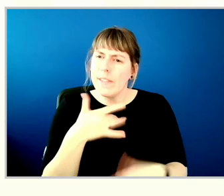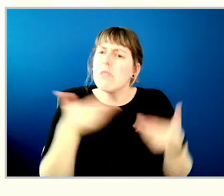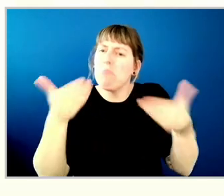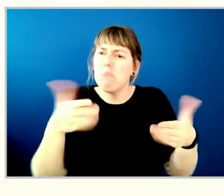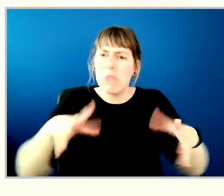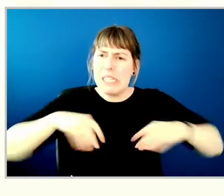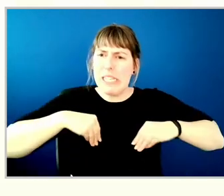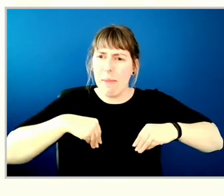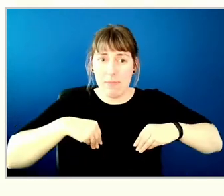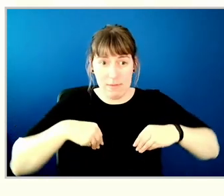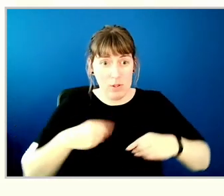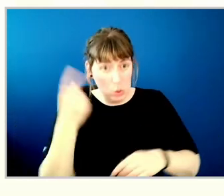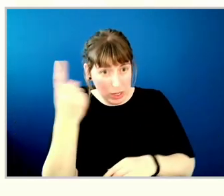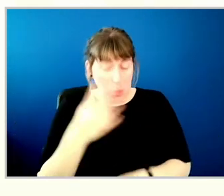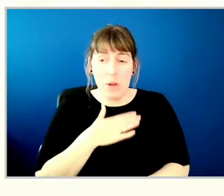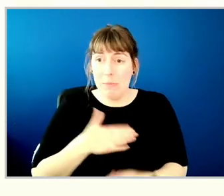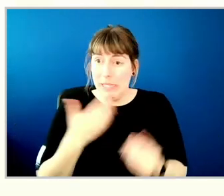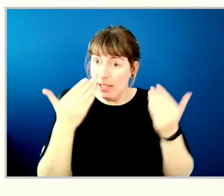May we please have a mover?